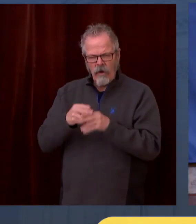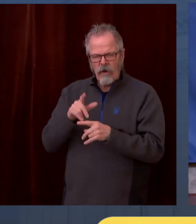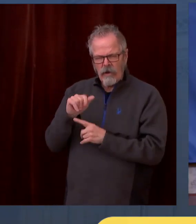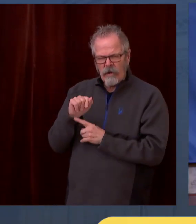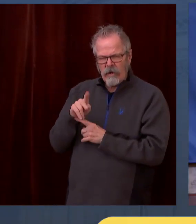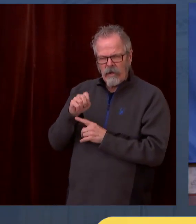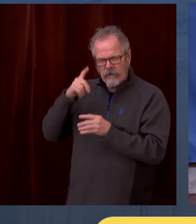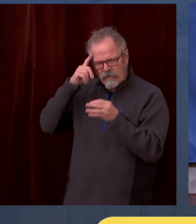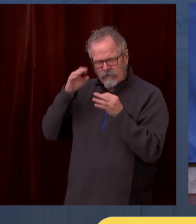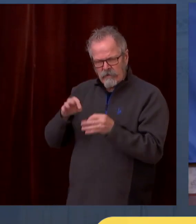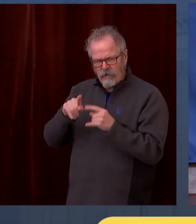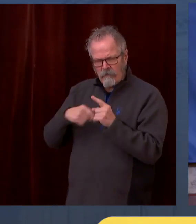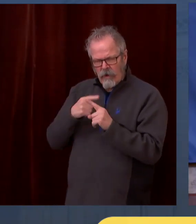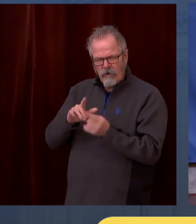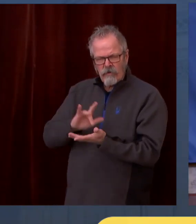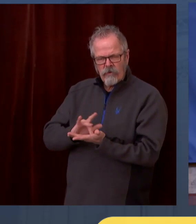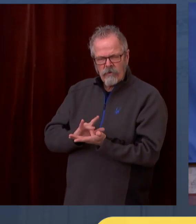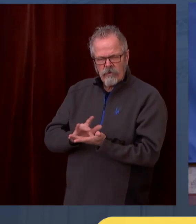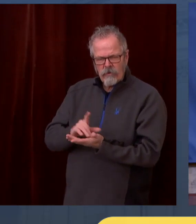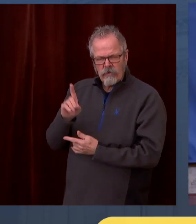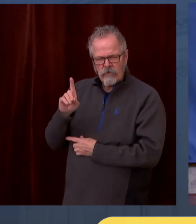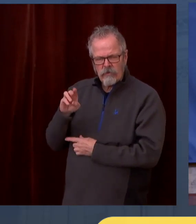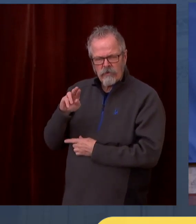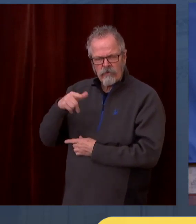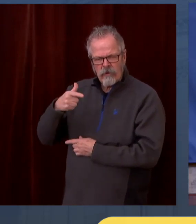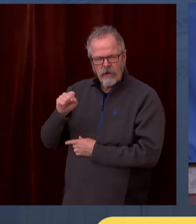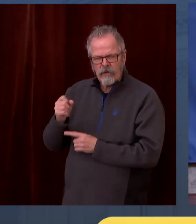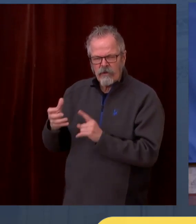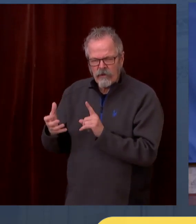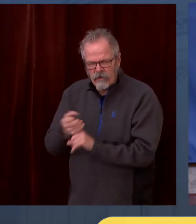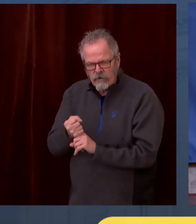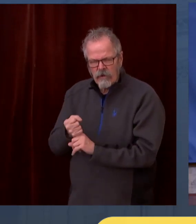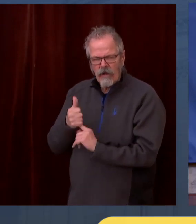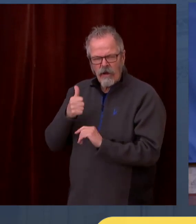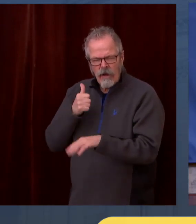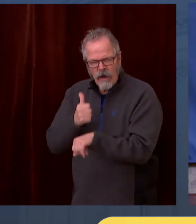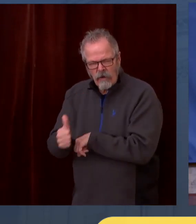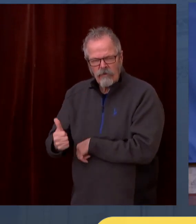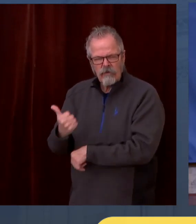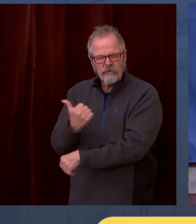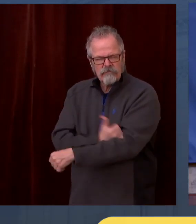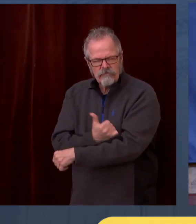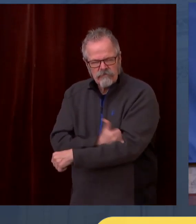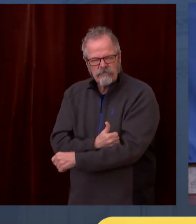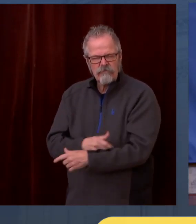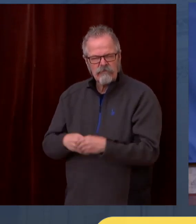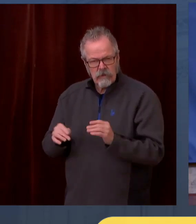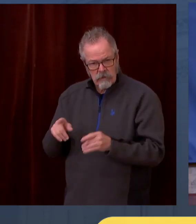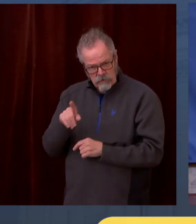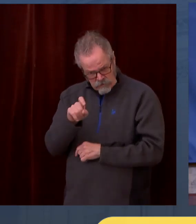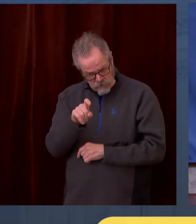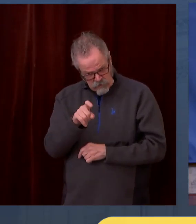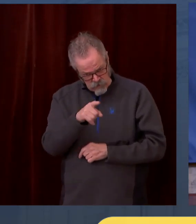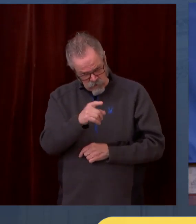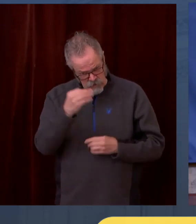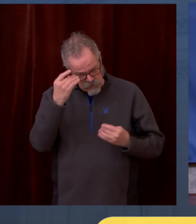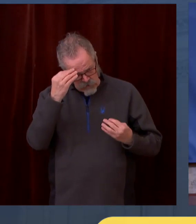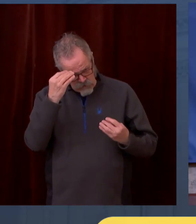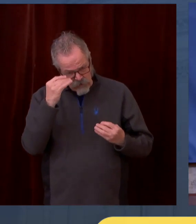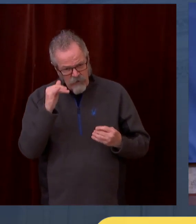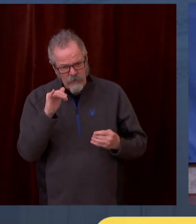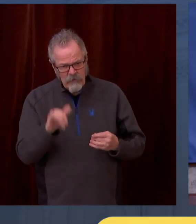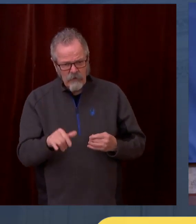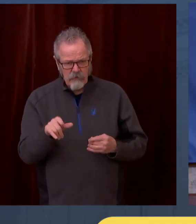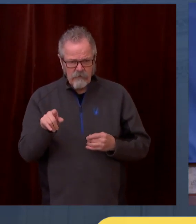better than expected economic forecast, if you would back the idea of using some of this money in the budgets to really